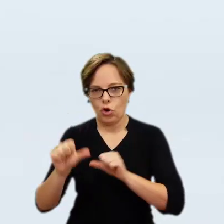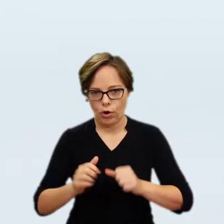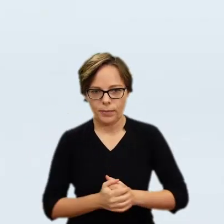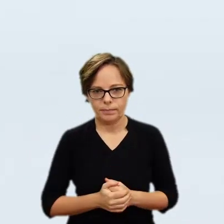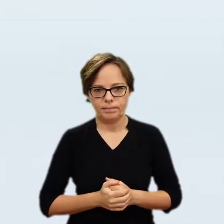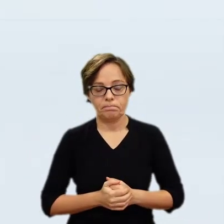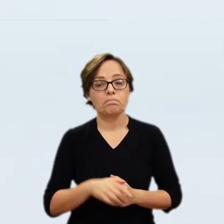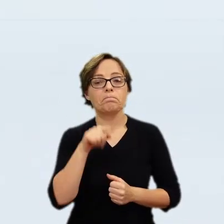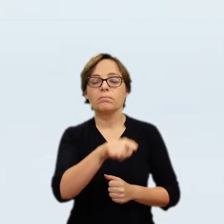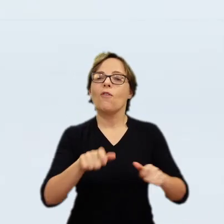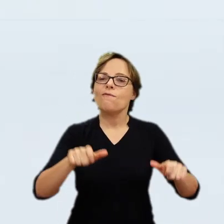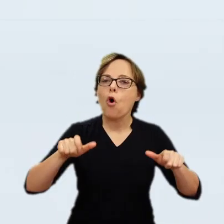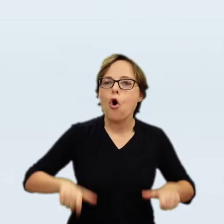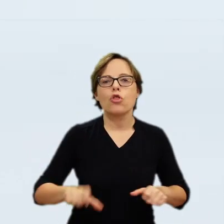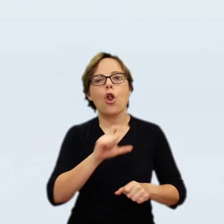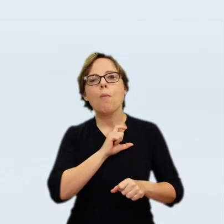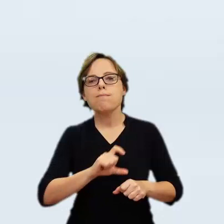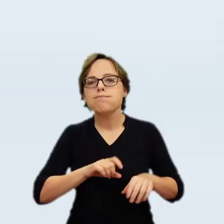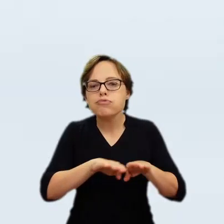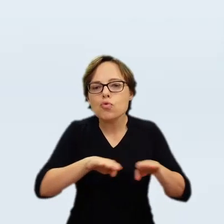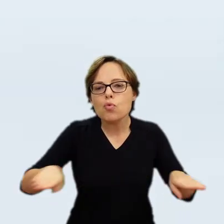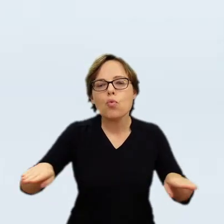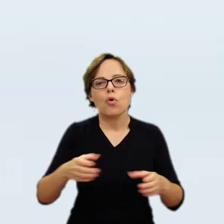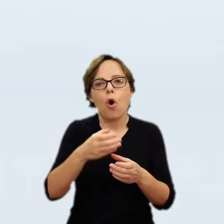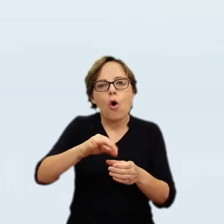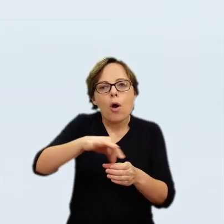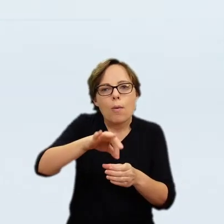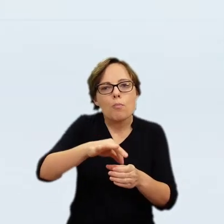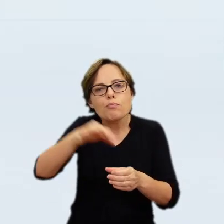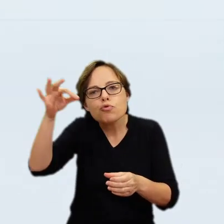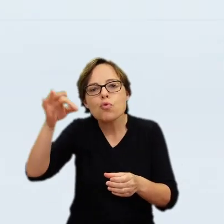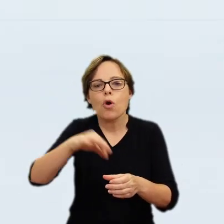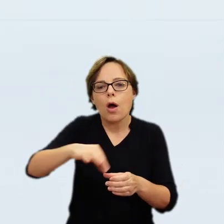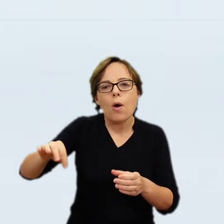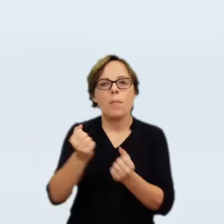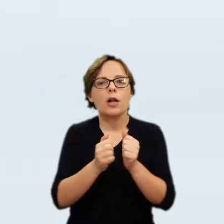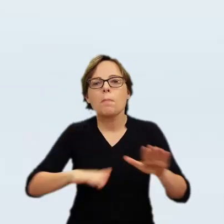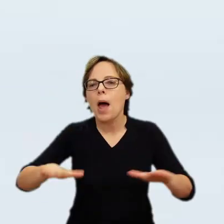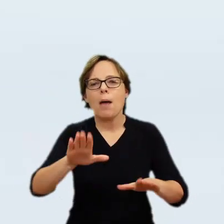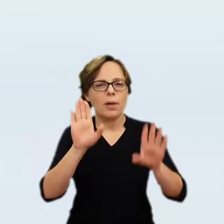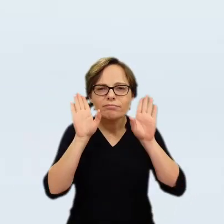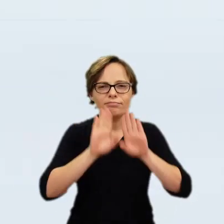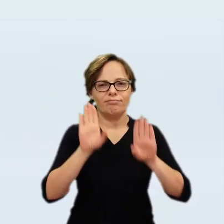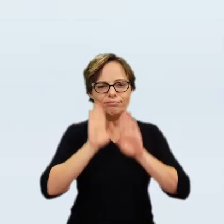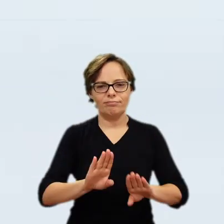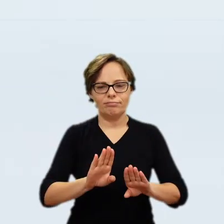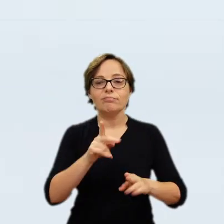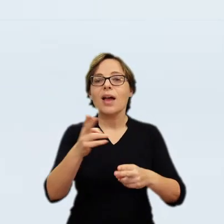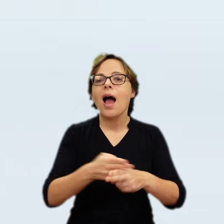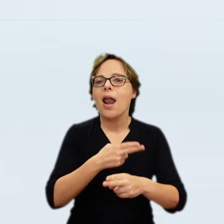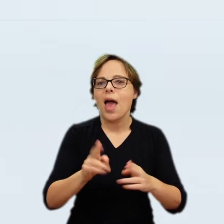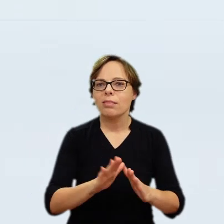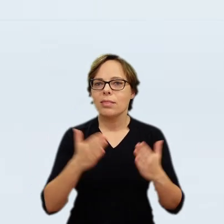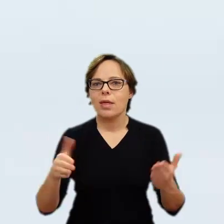have specific uniforms and no contemporary evidence survives as to what exactly they wore, the figure in the Polish rider was a